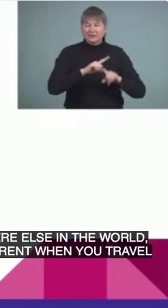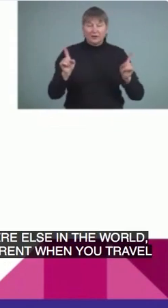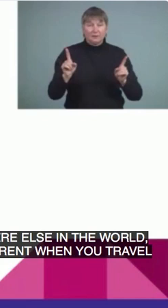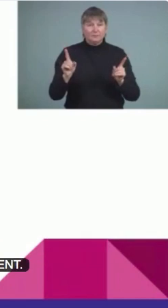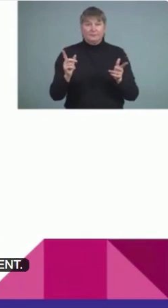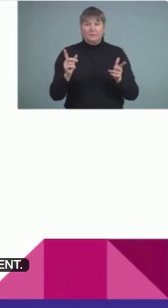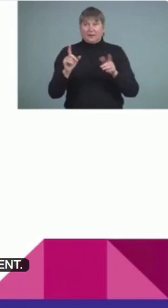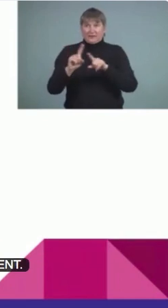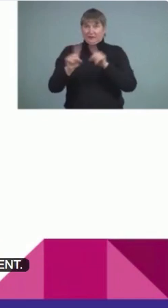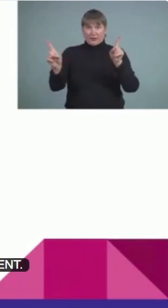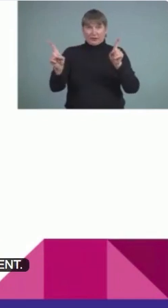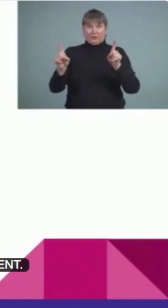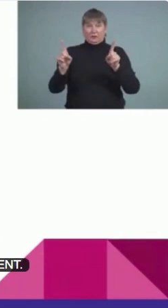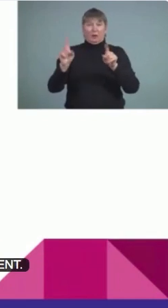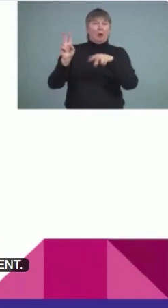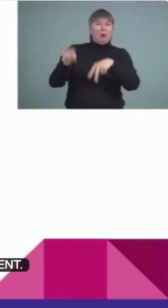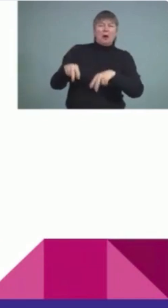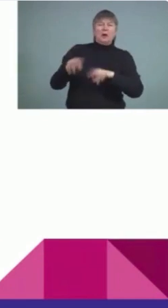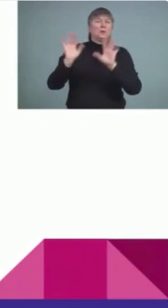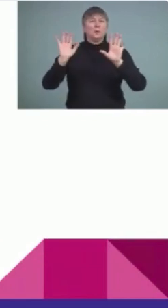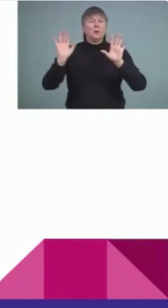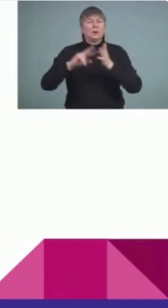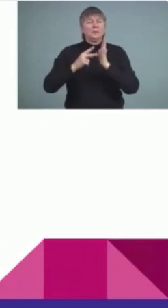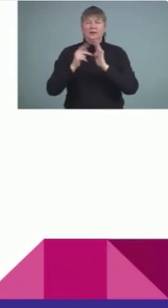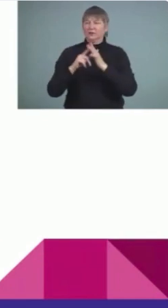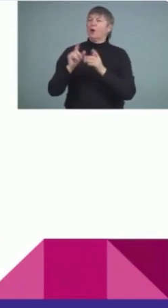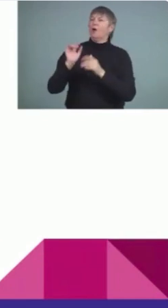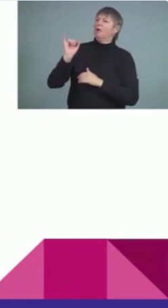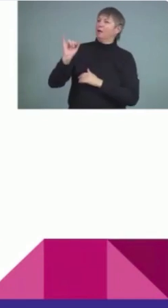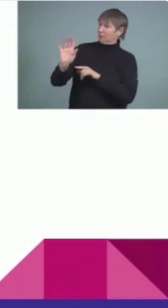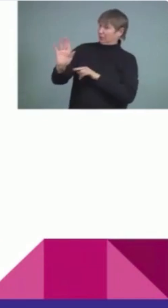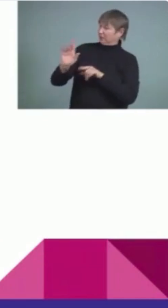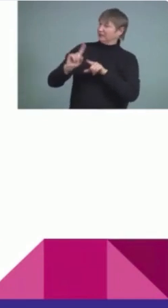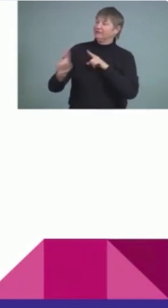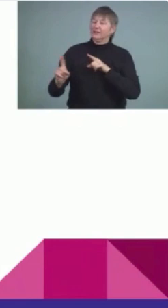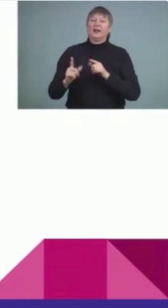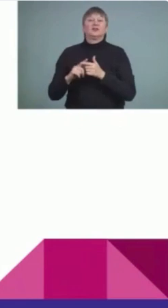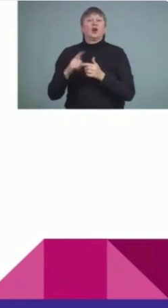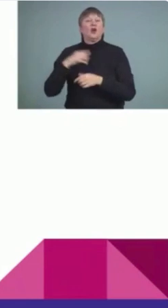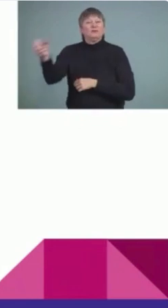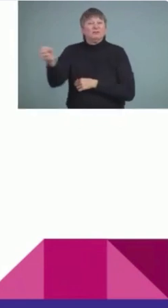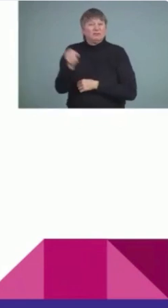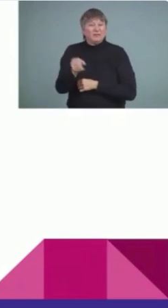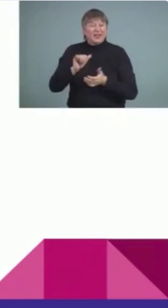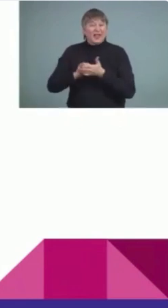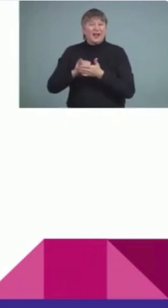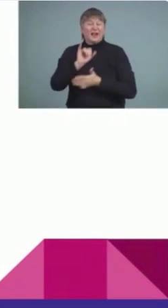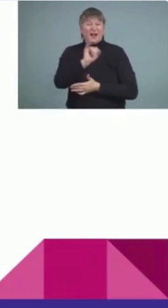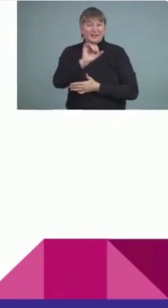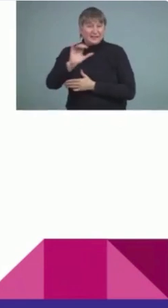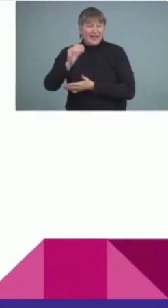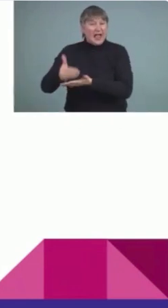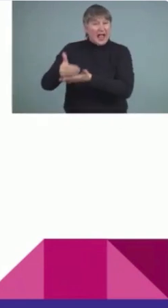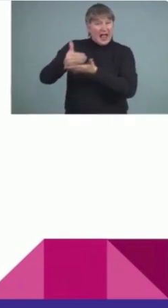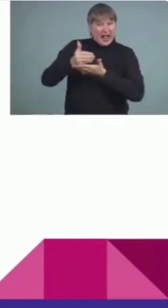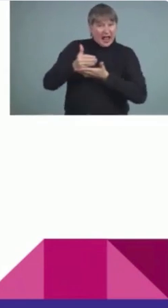it's just different. So they help us sometimes with communicating the message so that what we say is